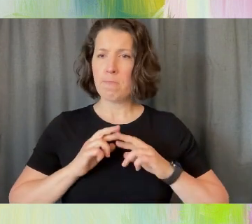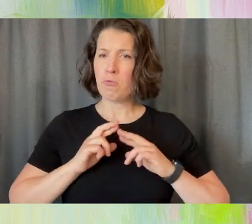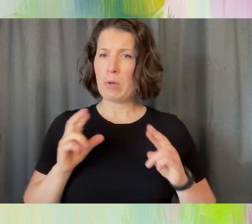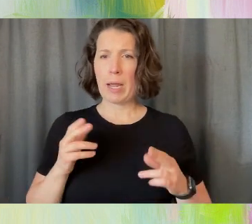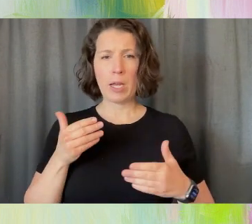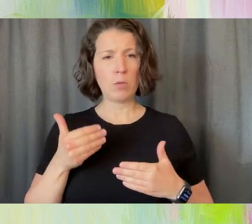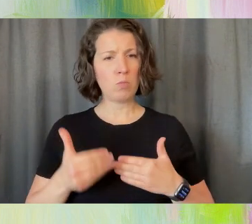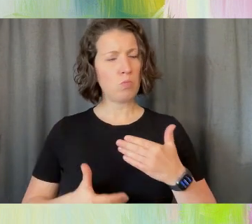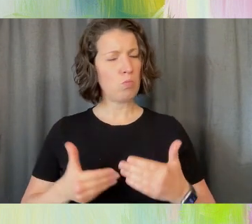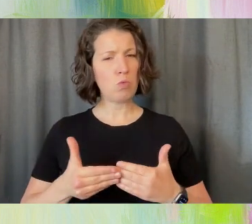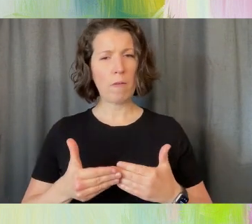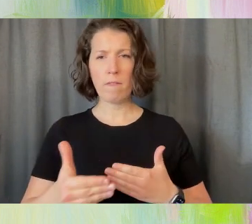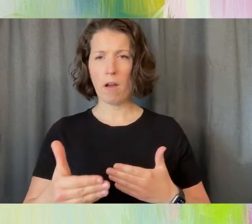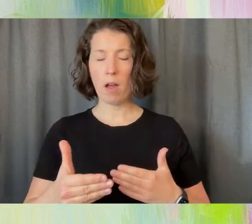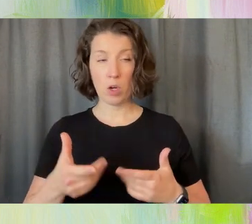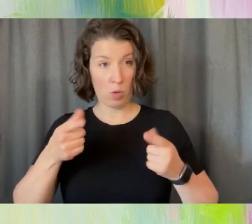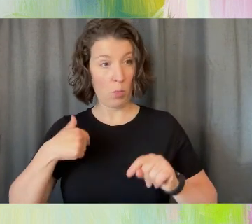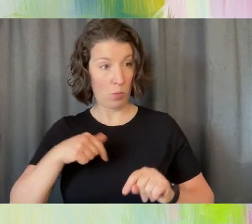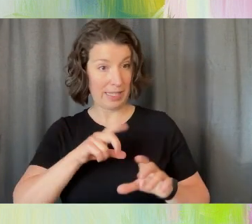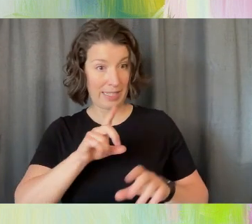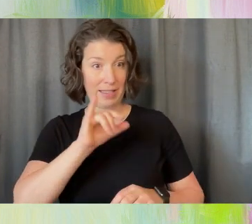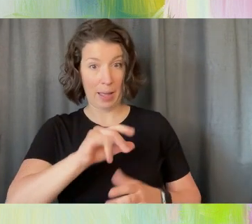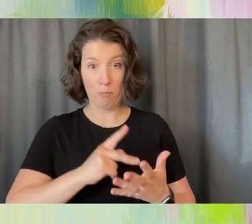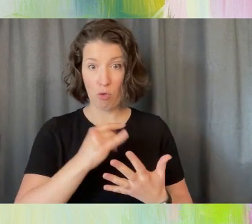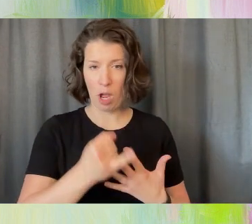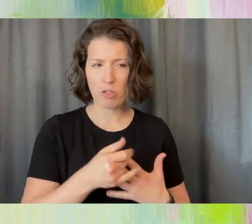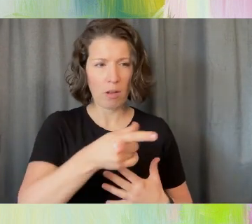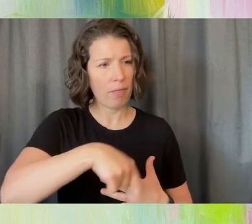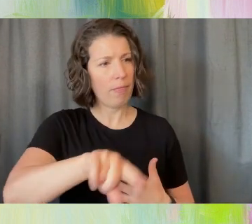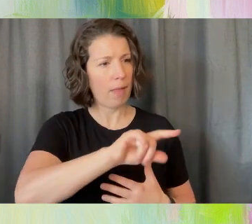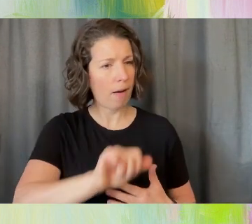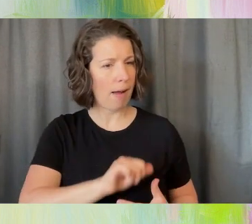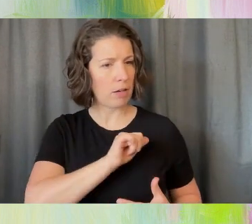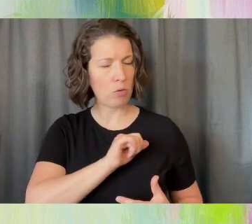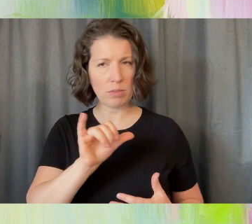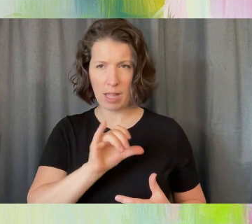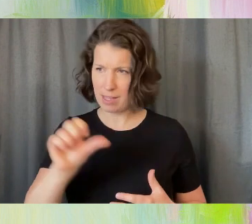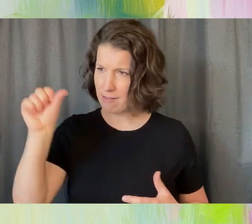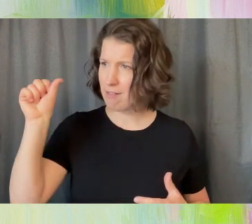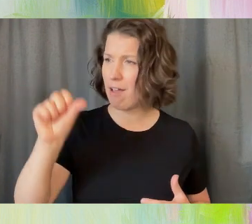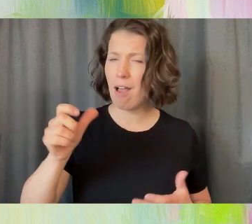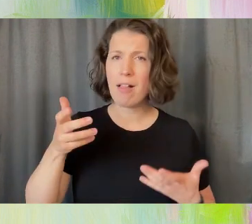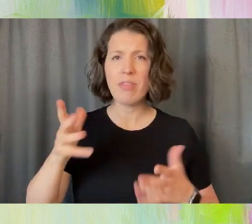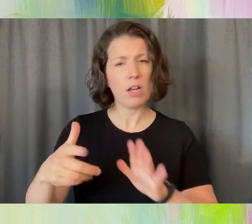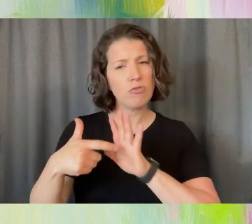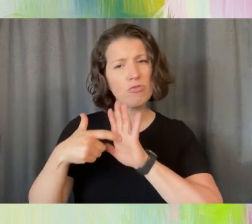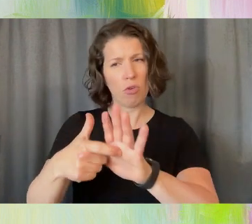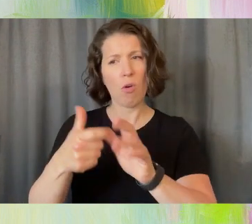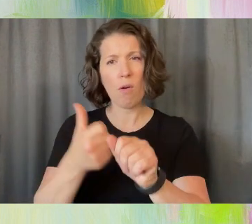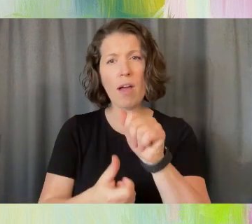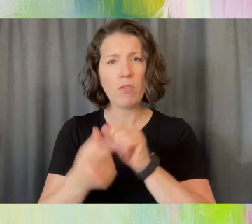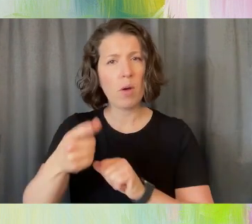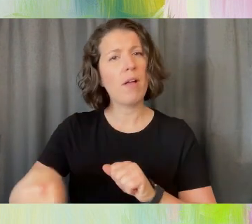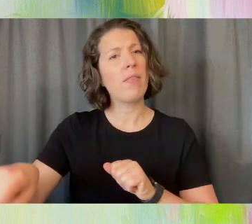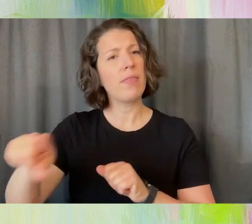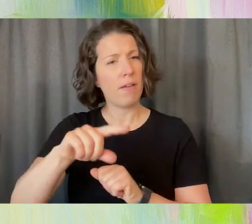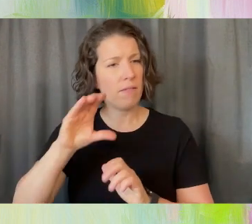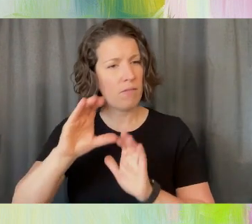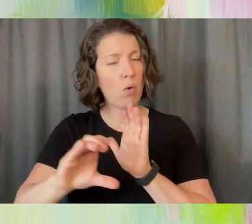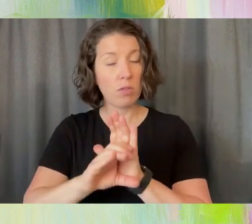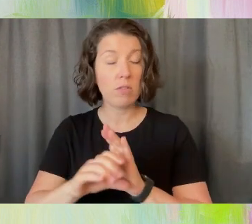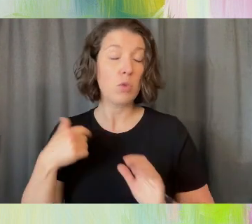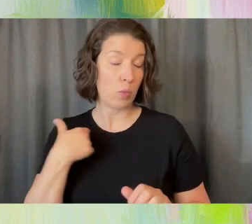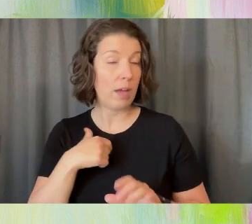we did this project, they were like, yeah, let's let's let's show everybody this photos. And actually, we have done some talks with this photos. And